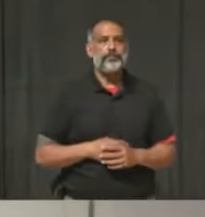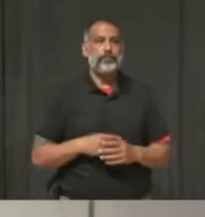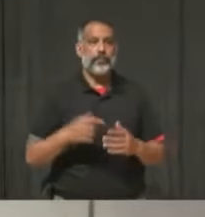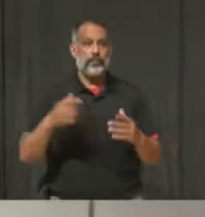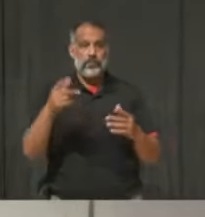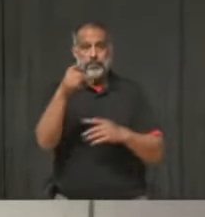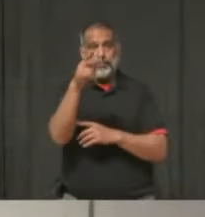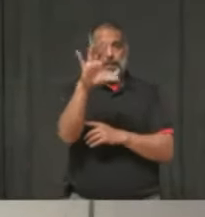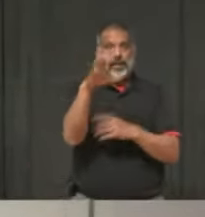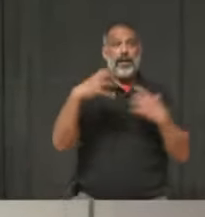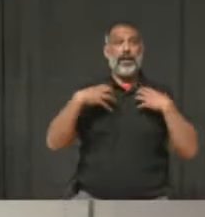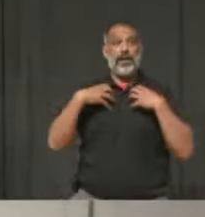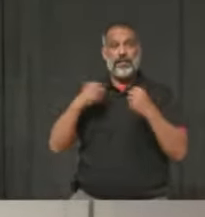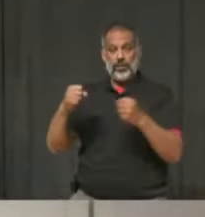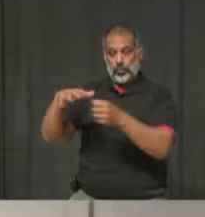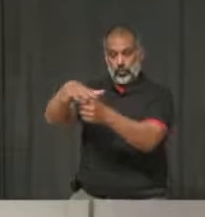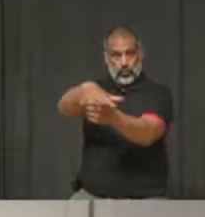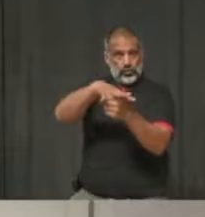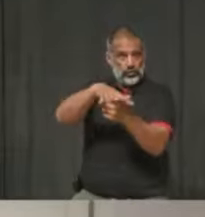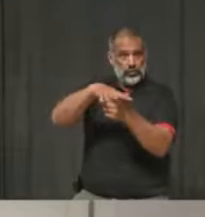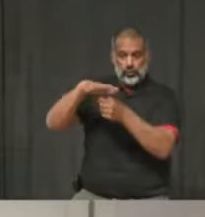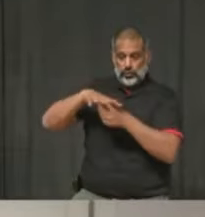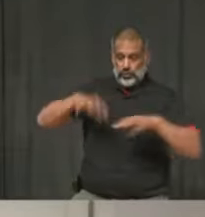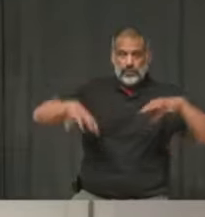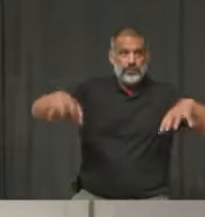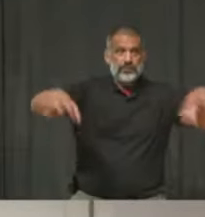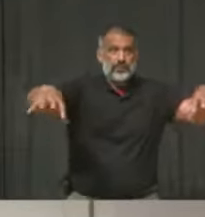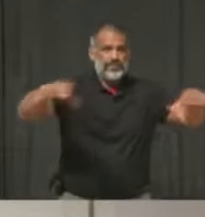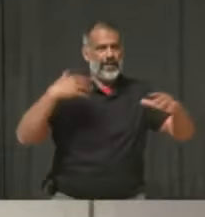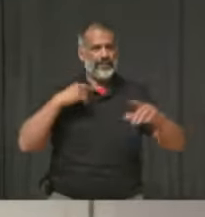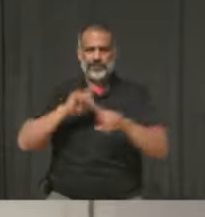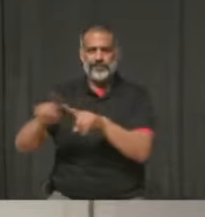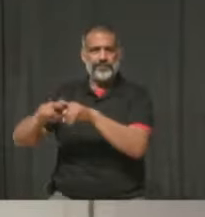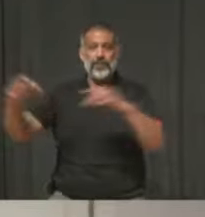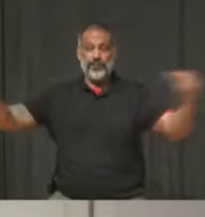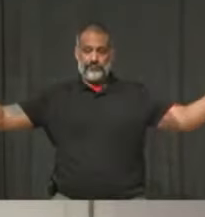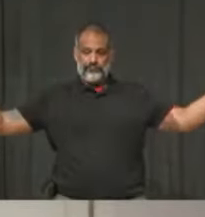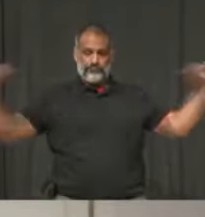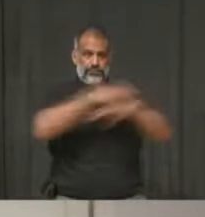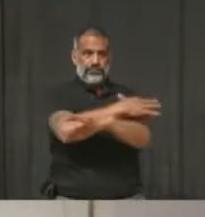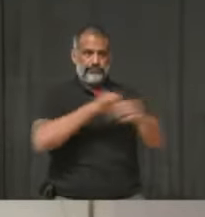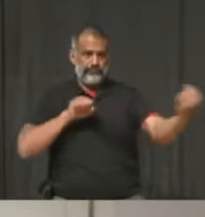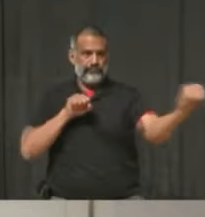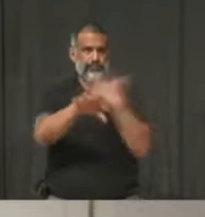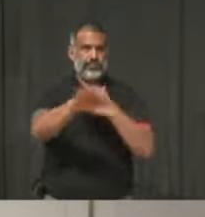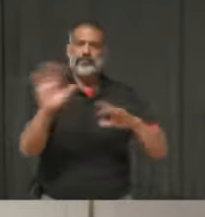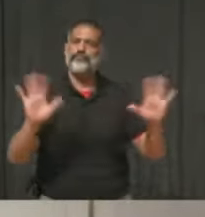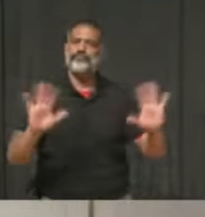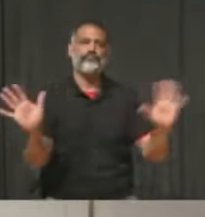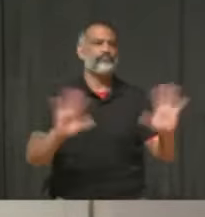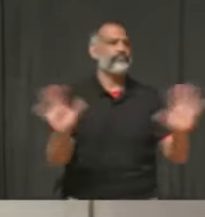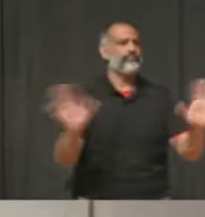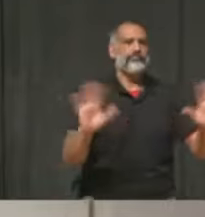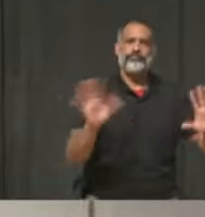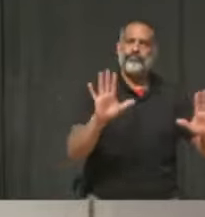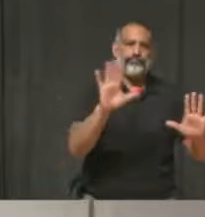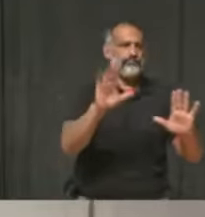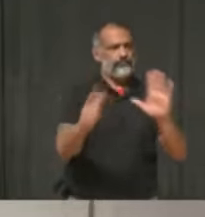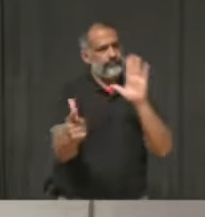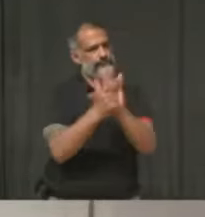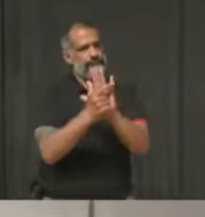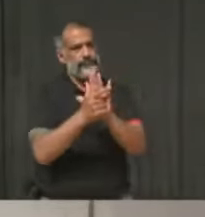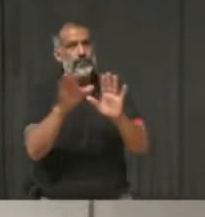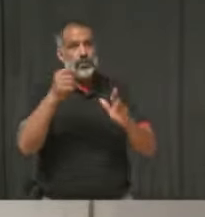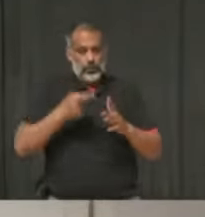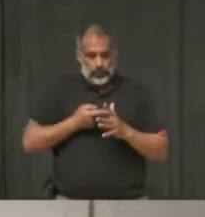units, between regions. That's really a no-go. So what I'm concerned about, if we start to do something in Peel, but not in